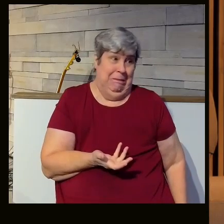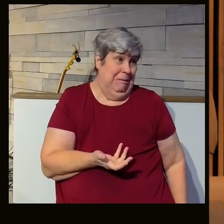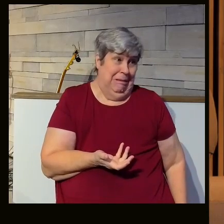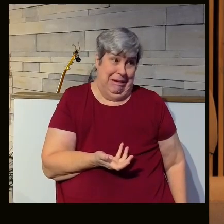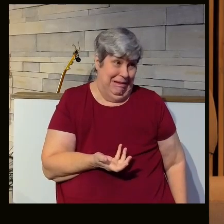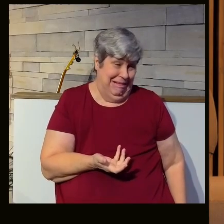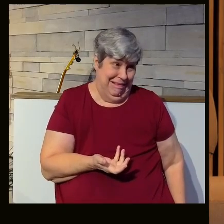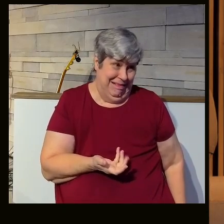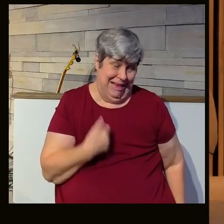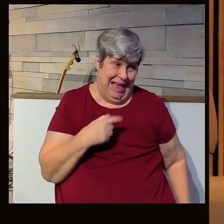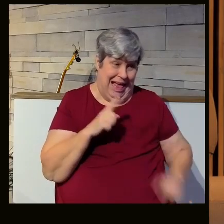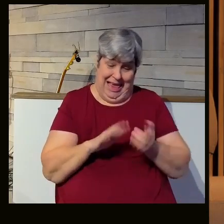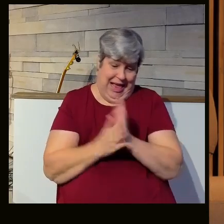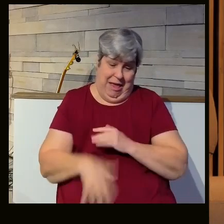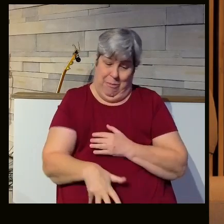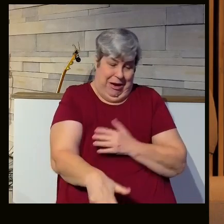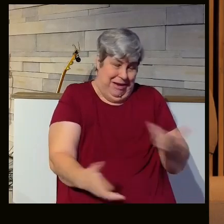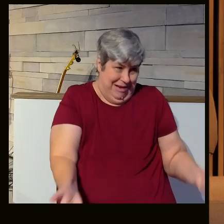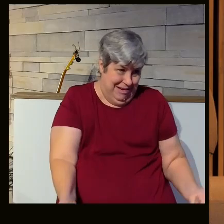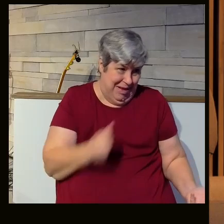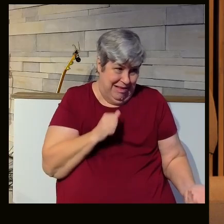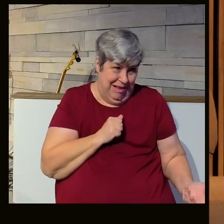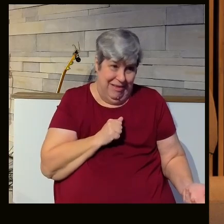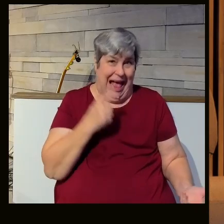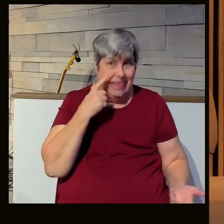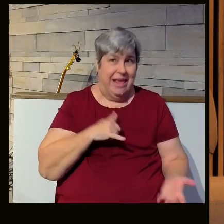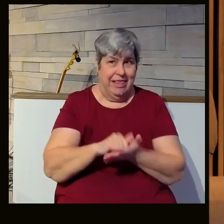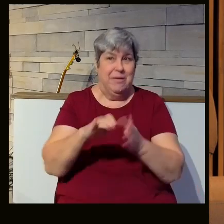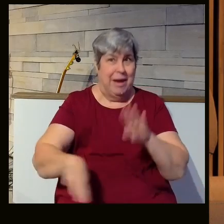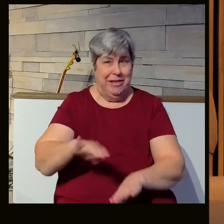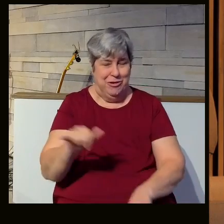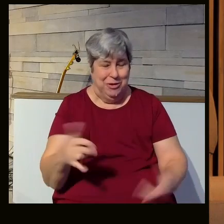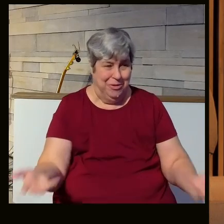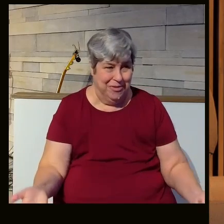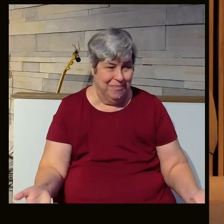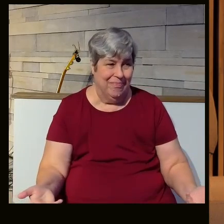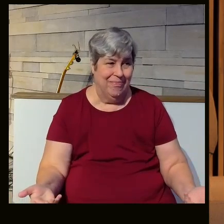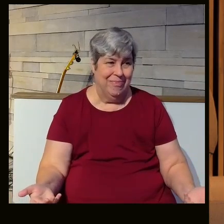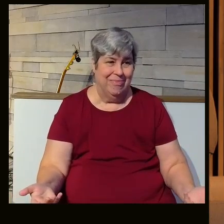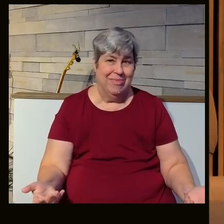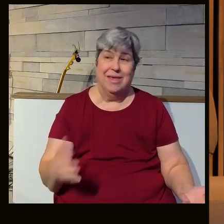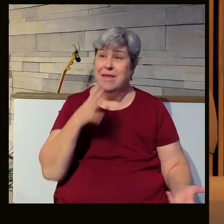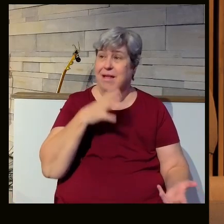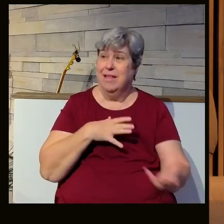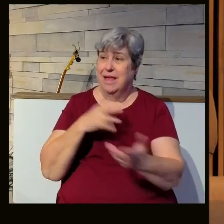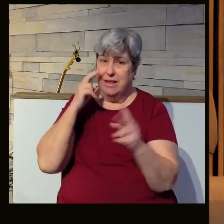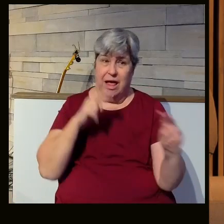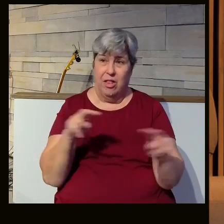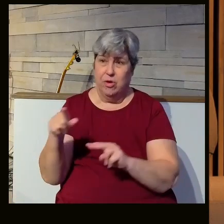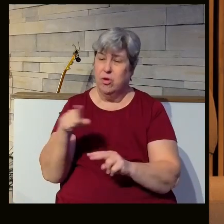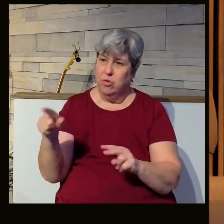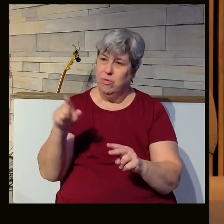that, too, because I can't get pregnant. I think that's biology, too, pretty much. And so, ladies, I look to